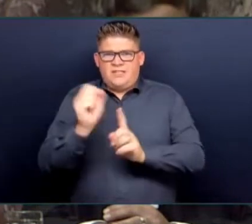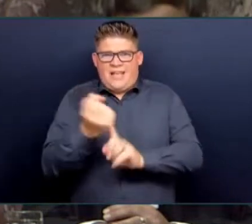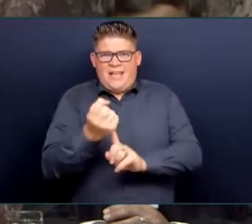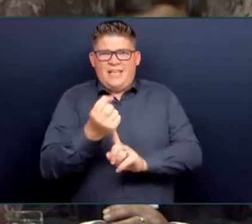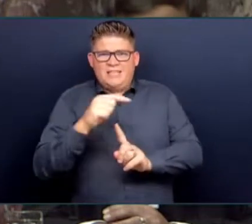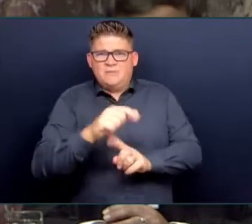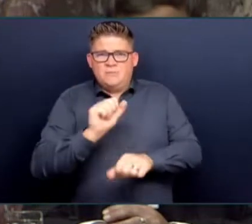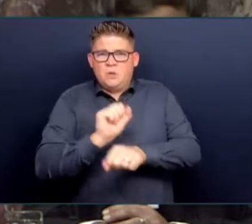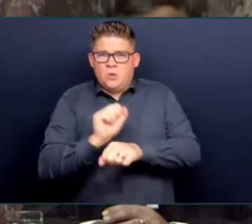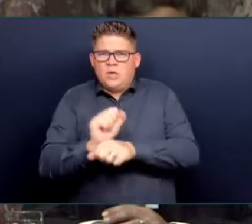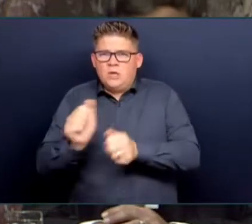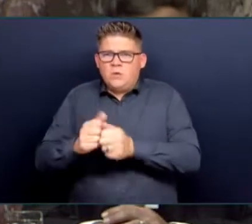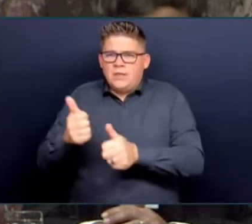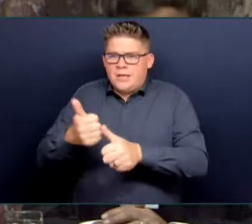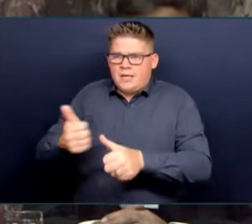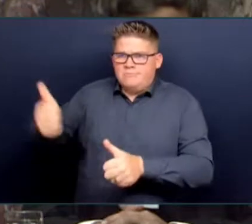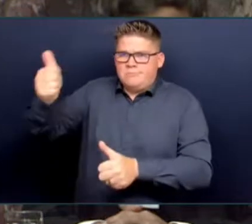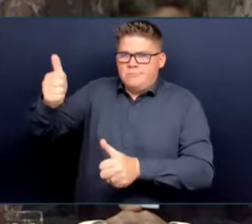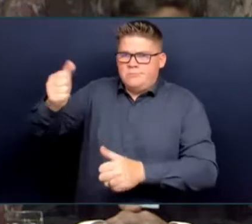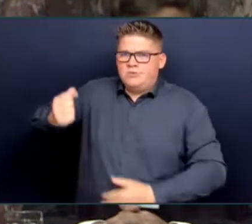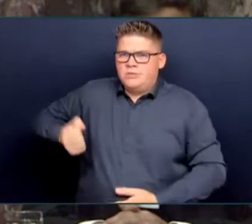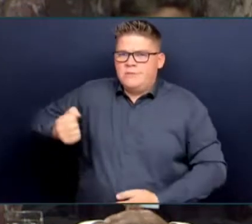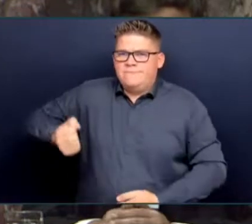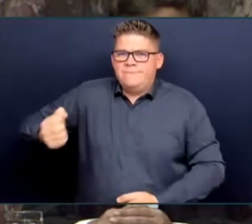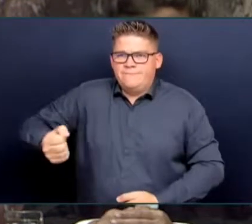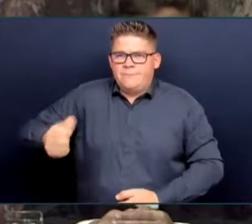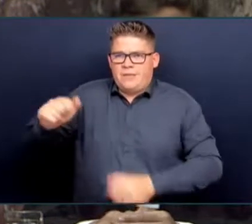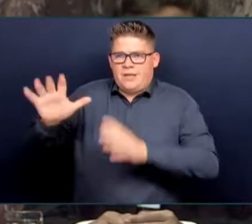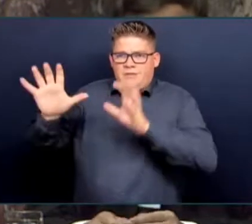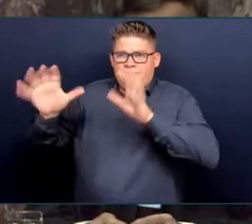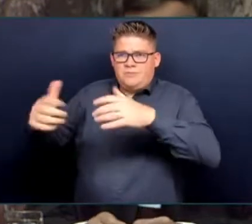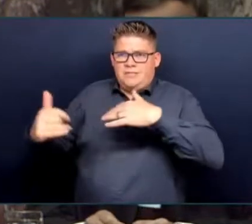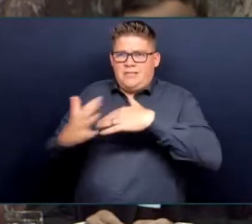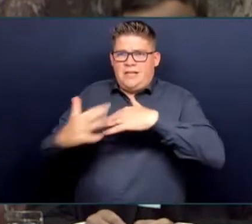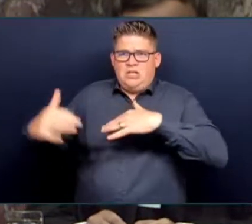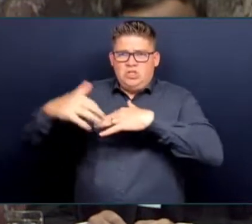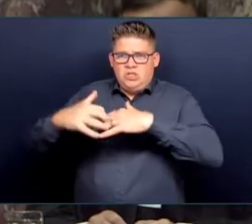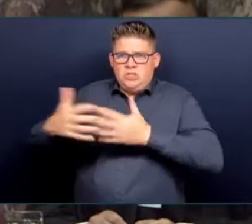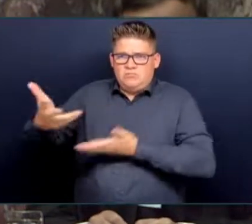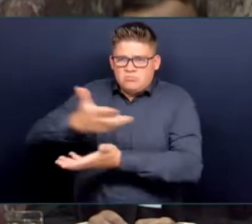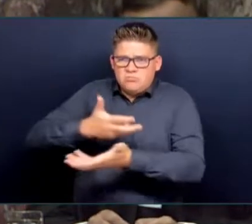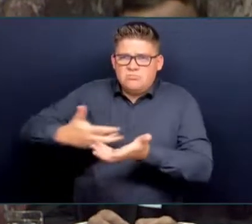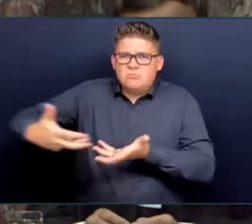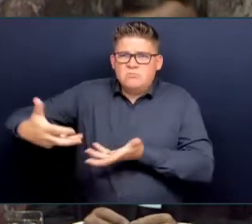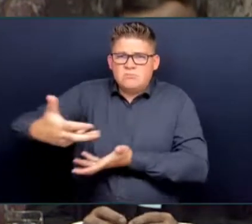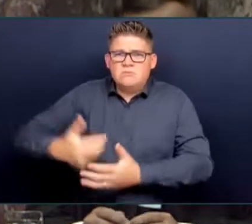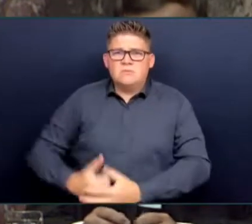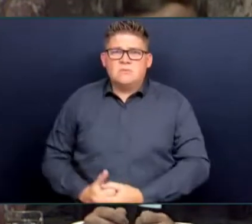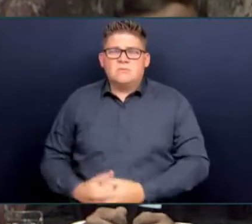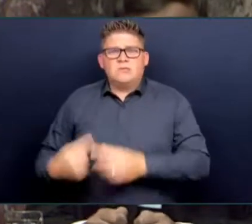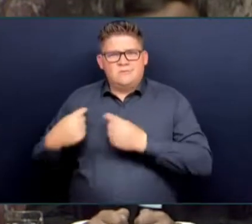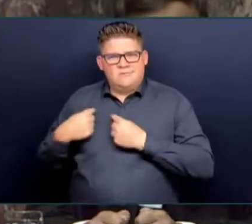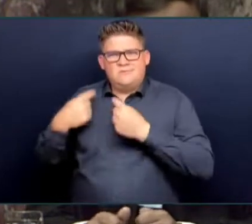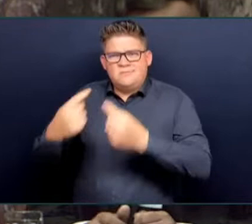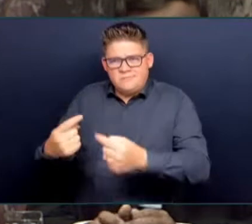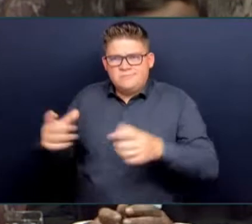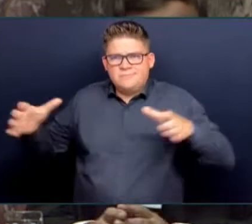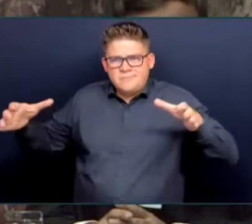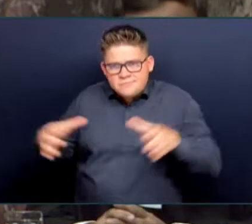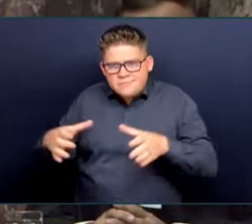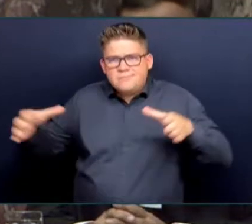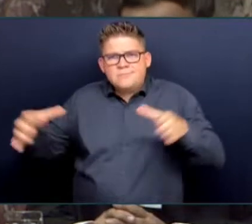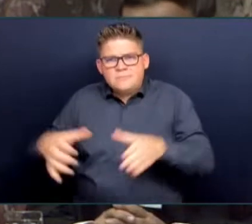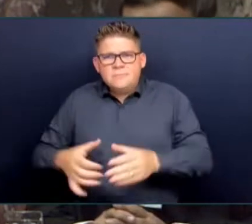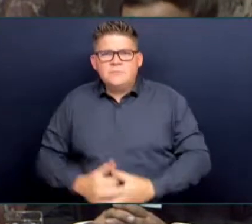Wet'suwet'en, as well as the other members, elected chiefs of the Wet'suwet'en, for many years. It's no secret to this House that there's great